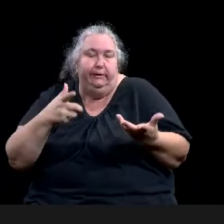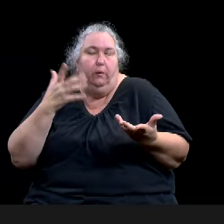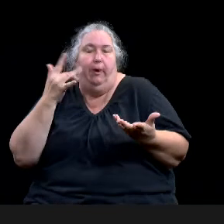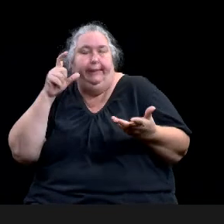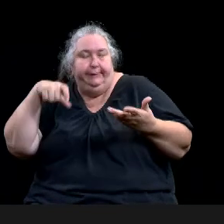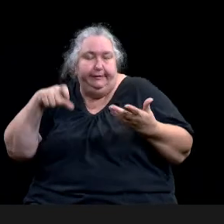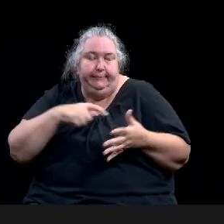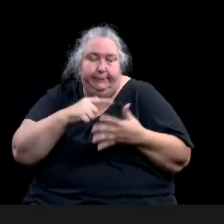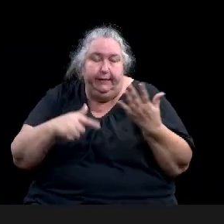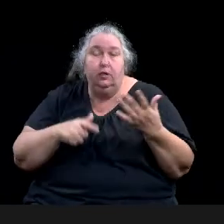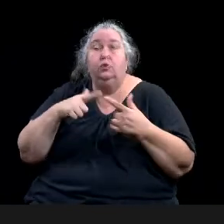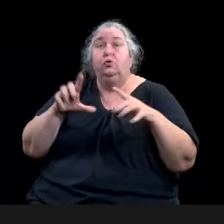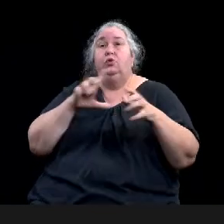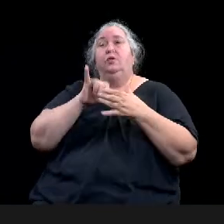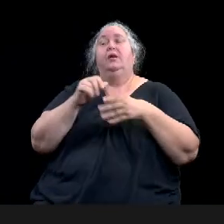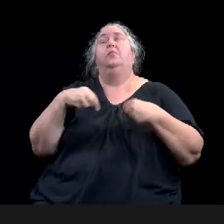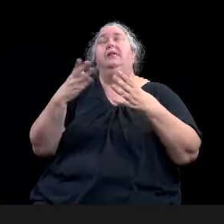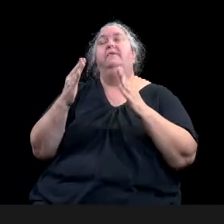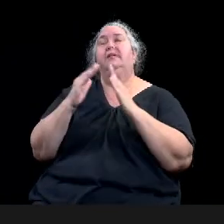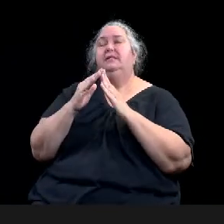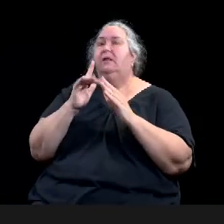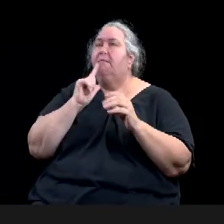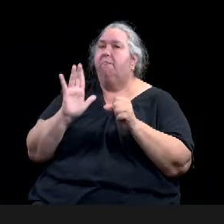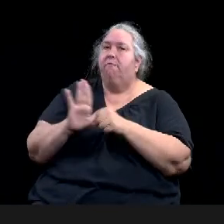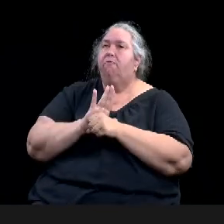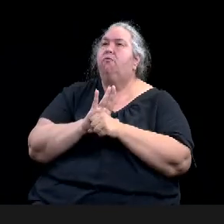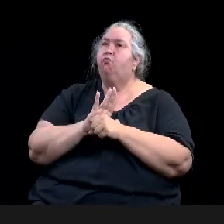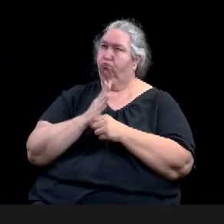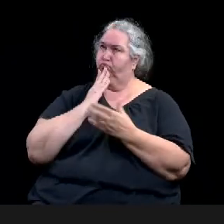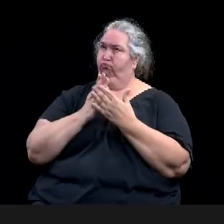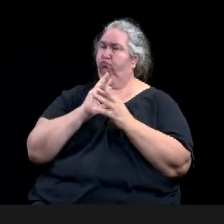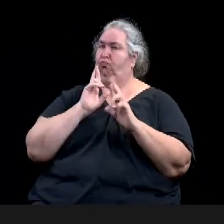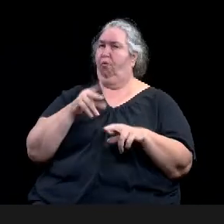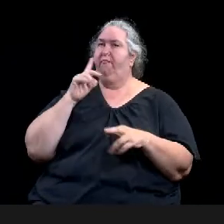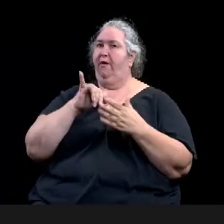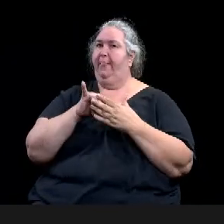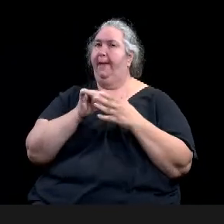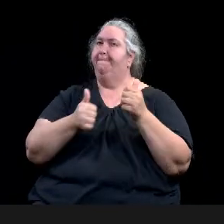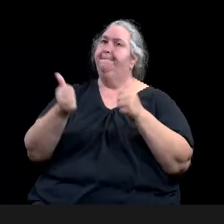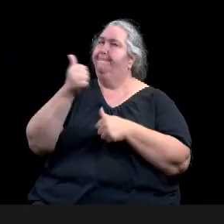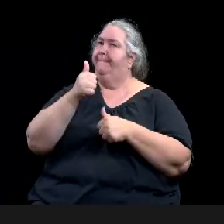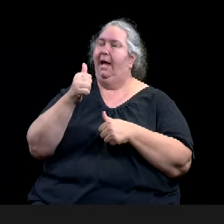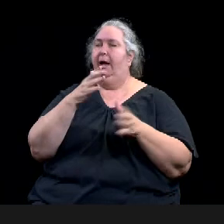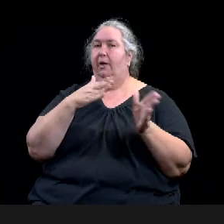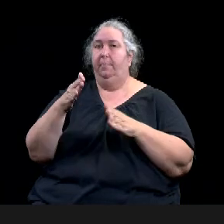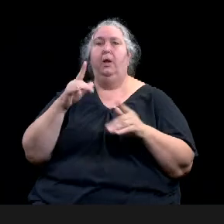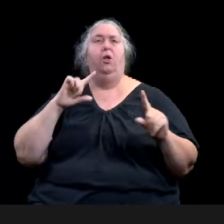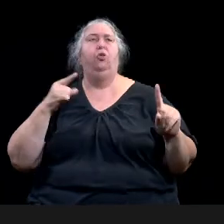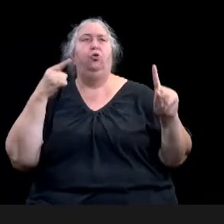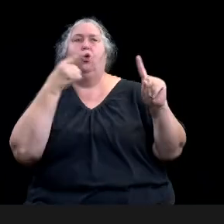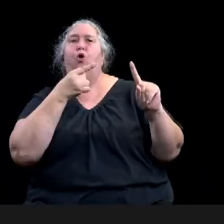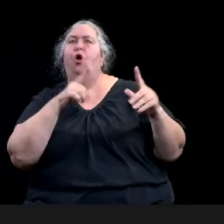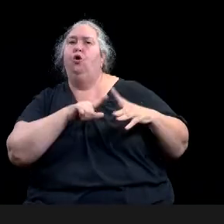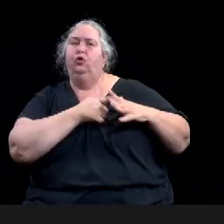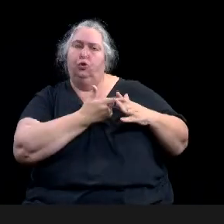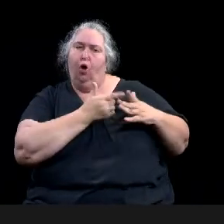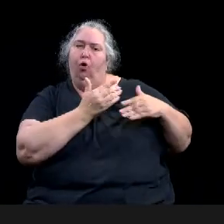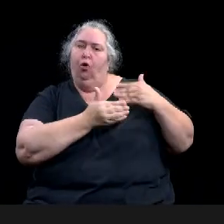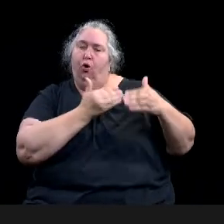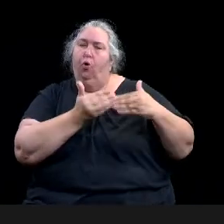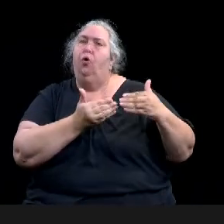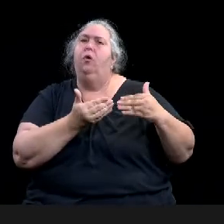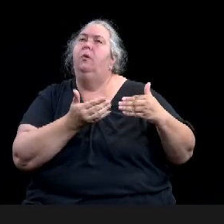to assure an accurate, truthful, and equitable exhibits and program to the enhanced facility.